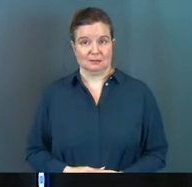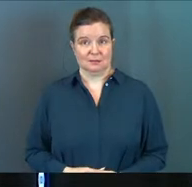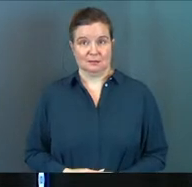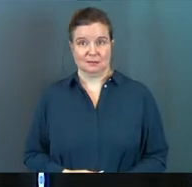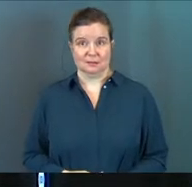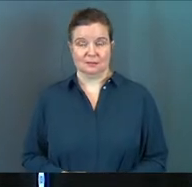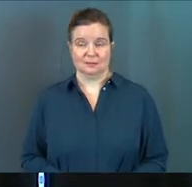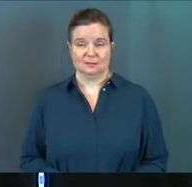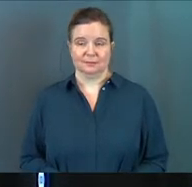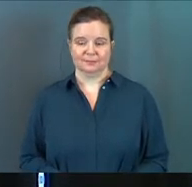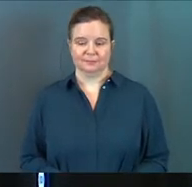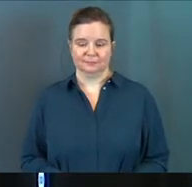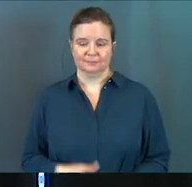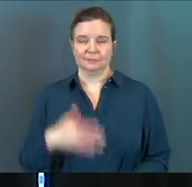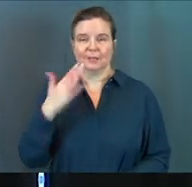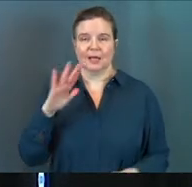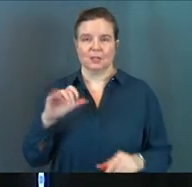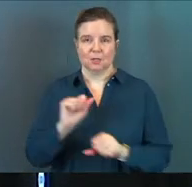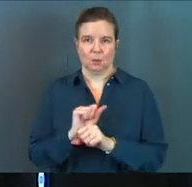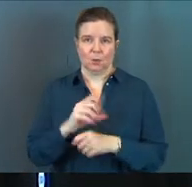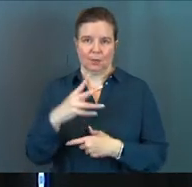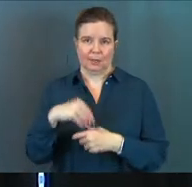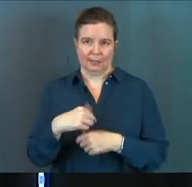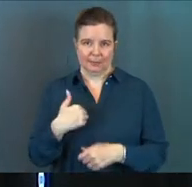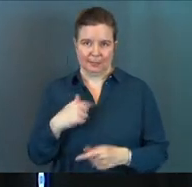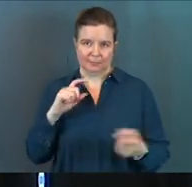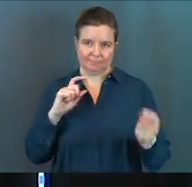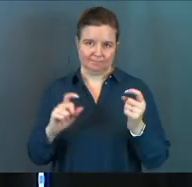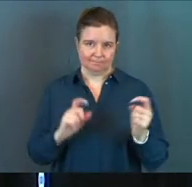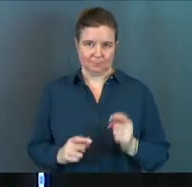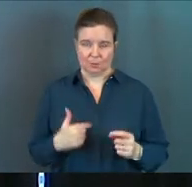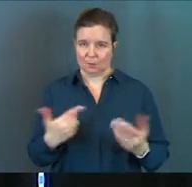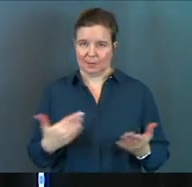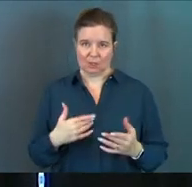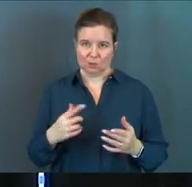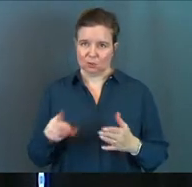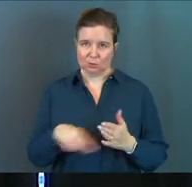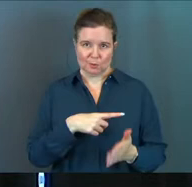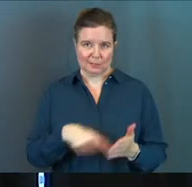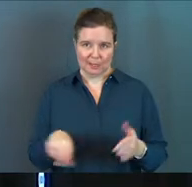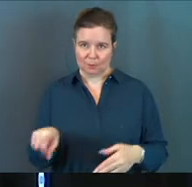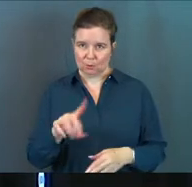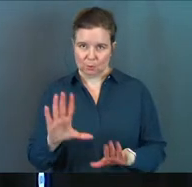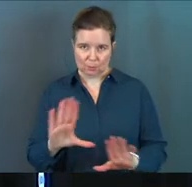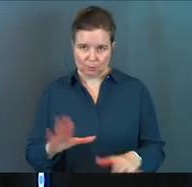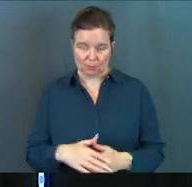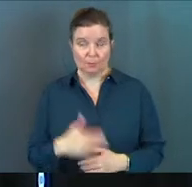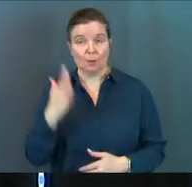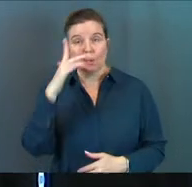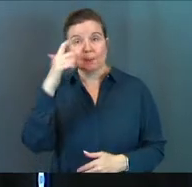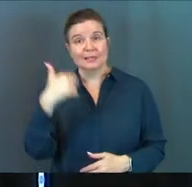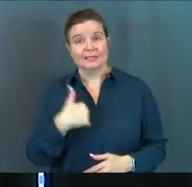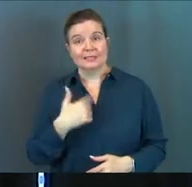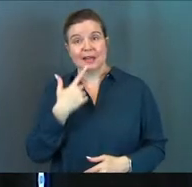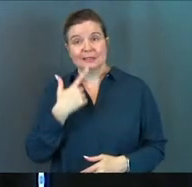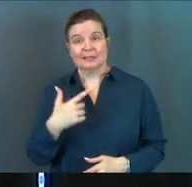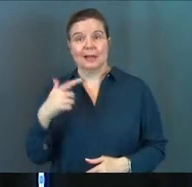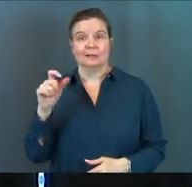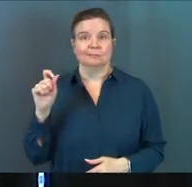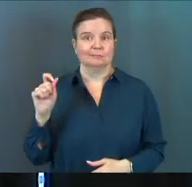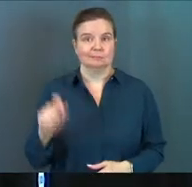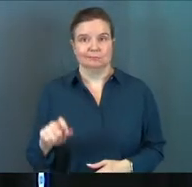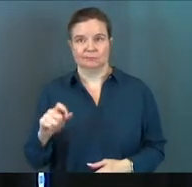compliance, God's done a work in me, so I'm not here to condemn you. Because I said so.